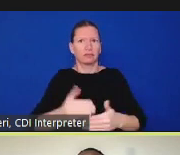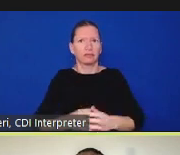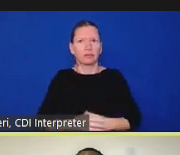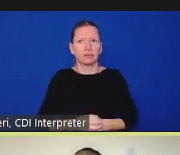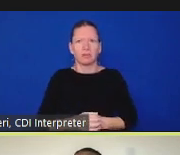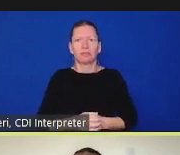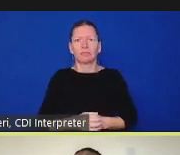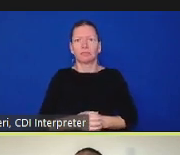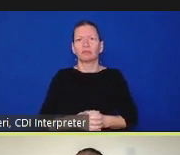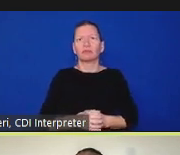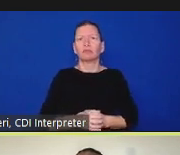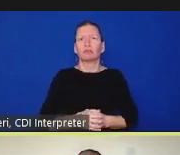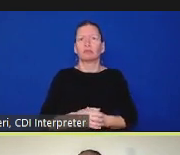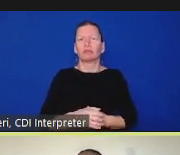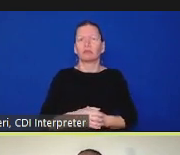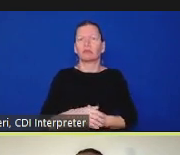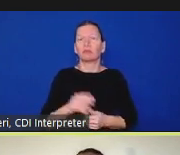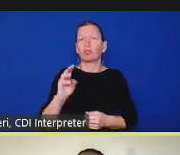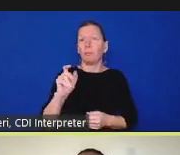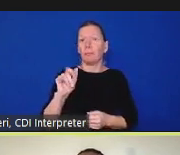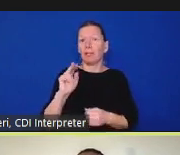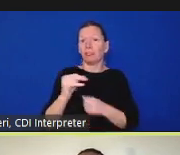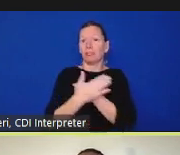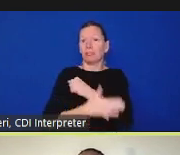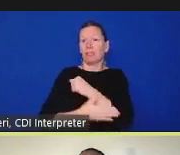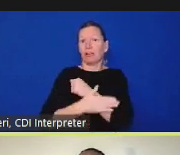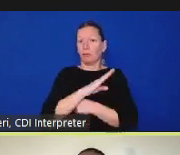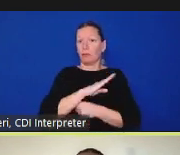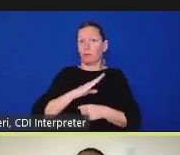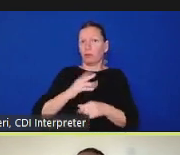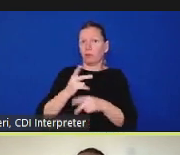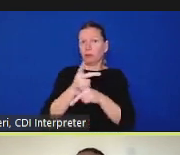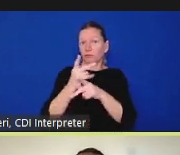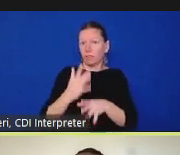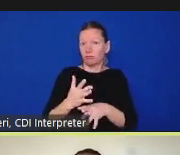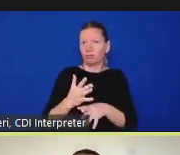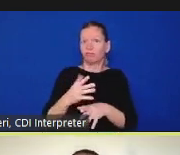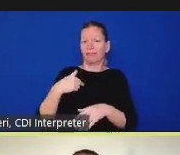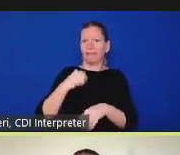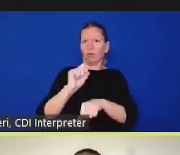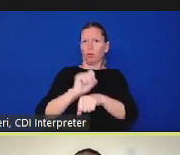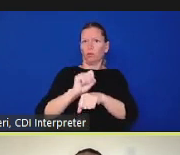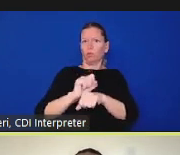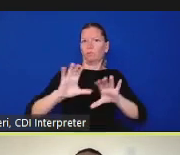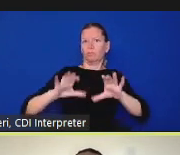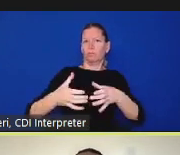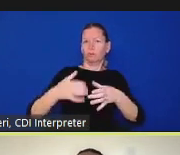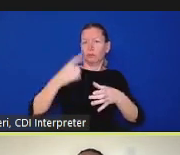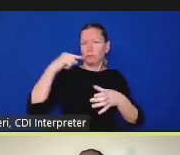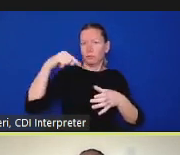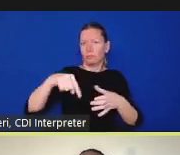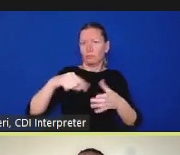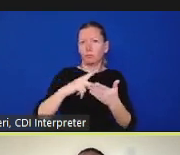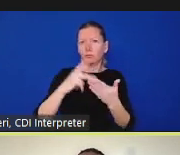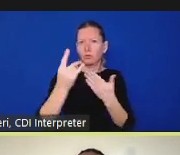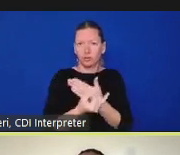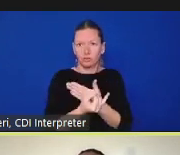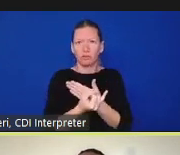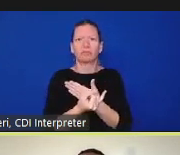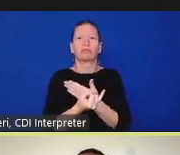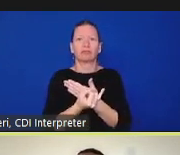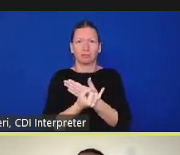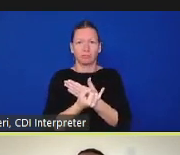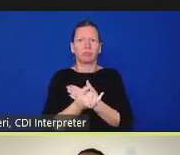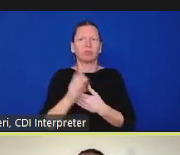continue to shape the process and reshape the process changes have already been made based on the feedback to lengthen the